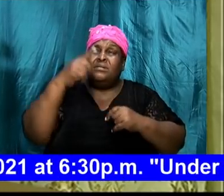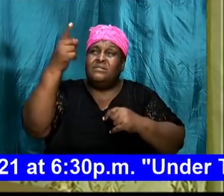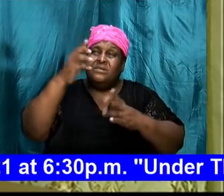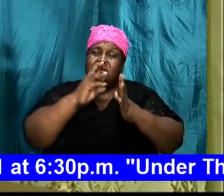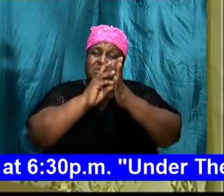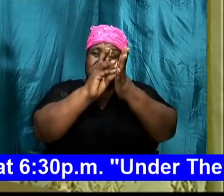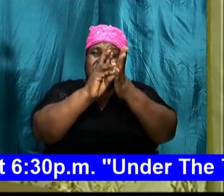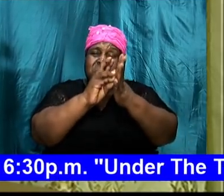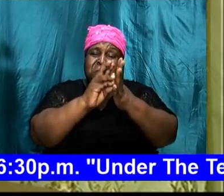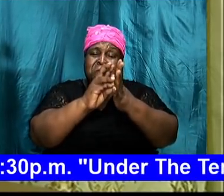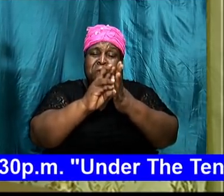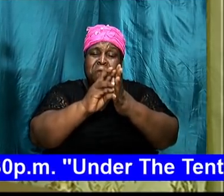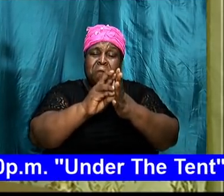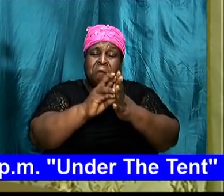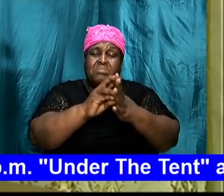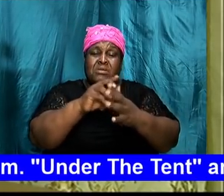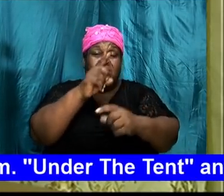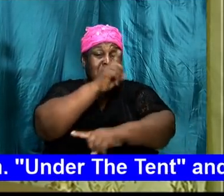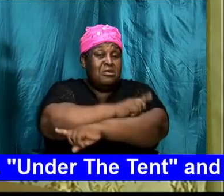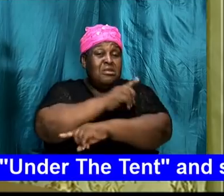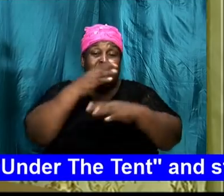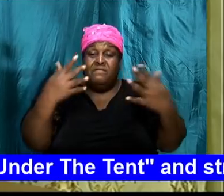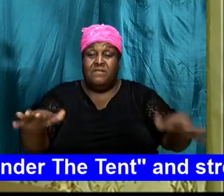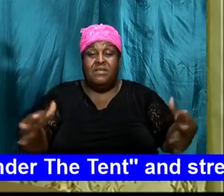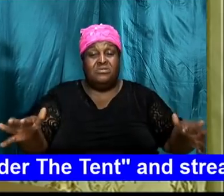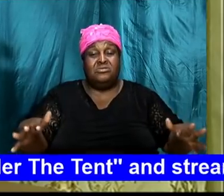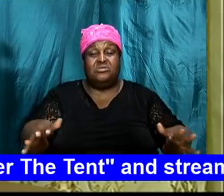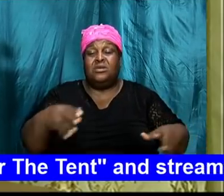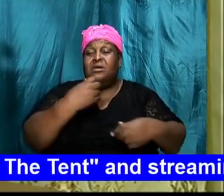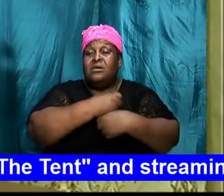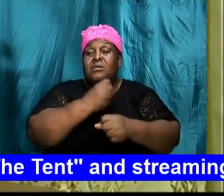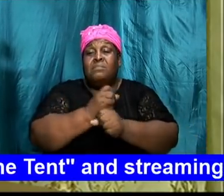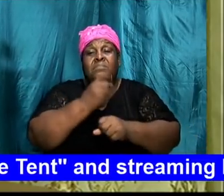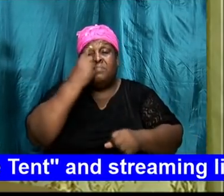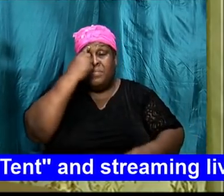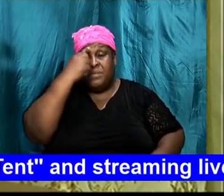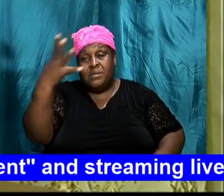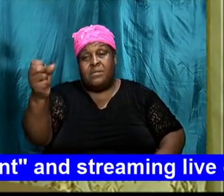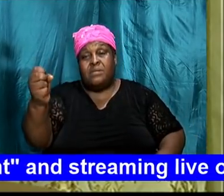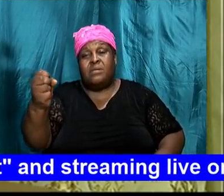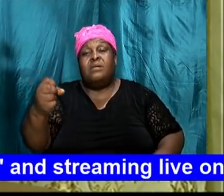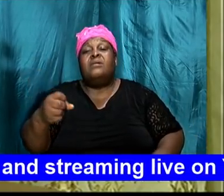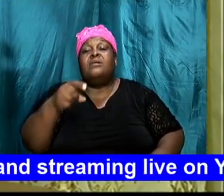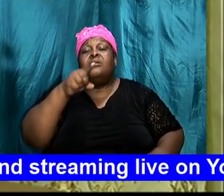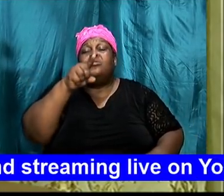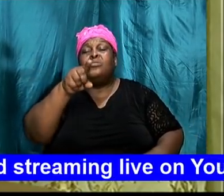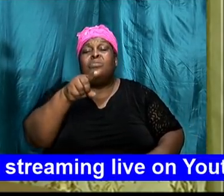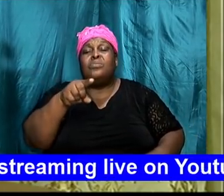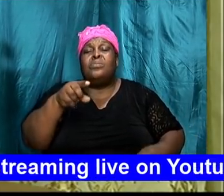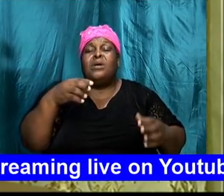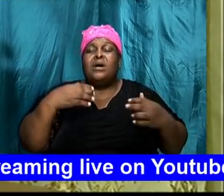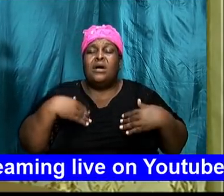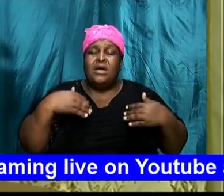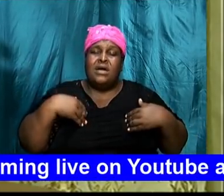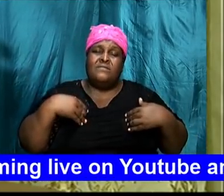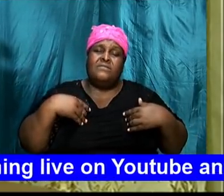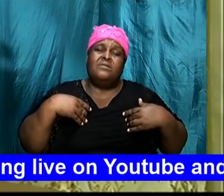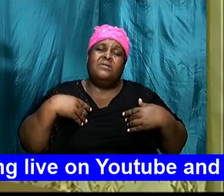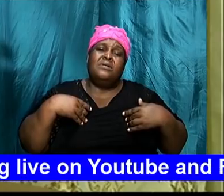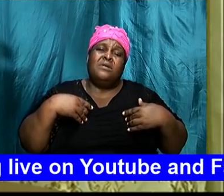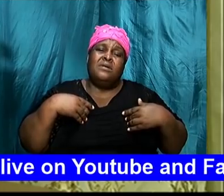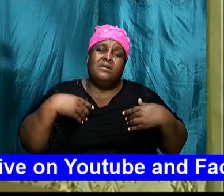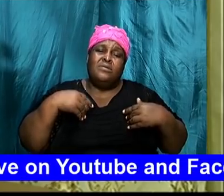at the end of the day it will all make sense but you have got to remember that it is going to take patience